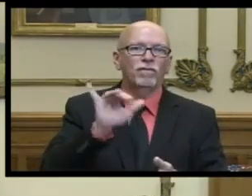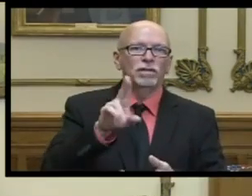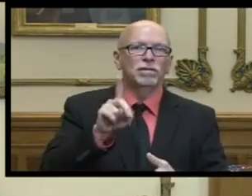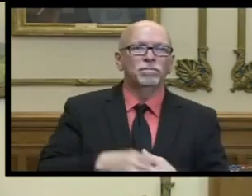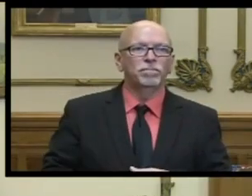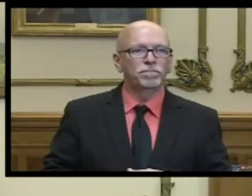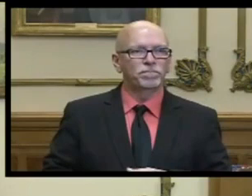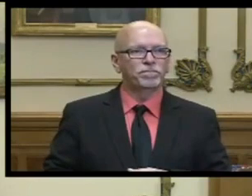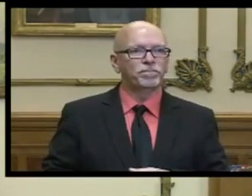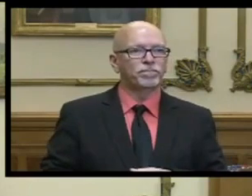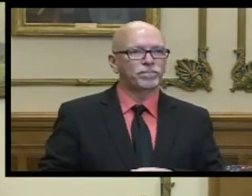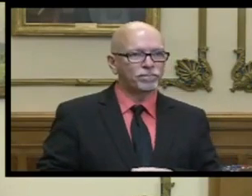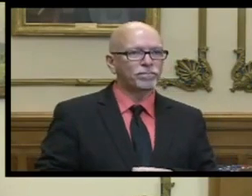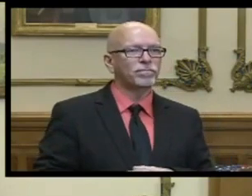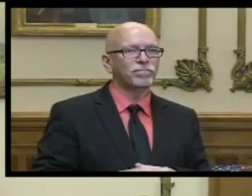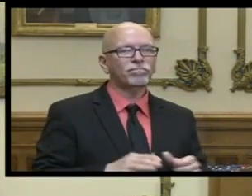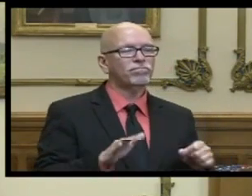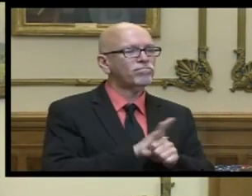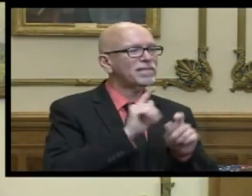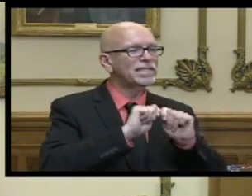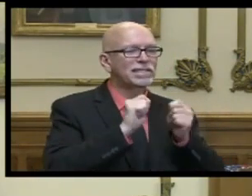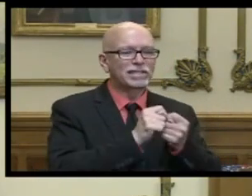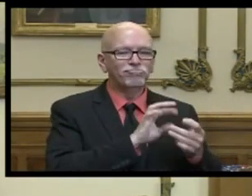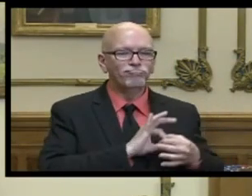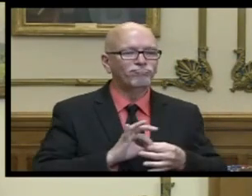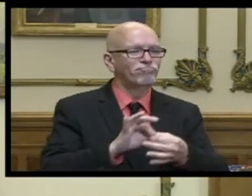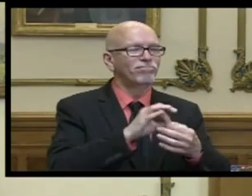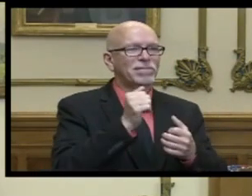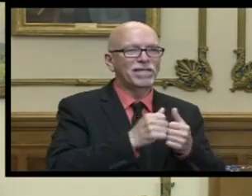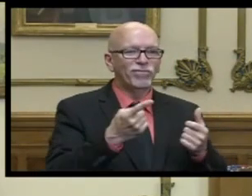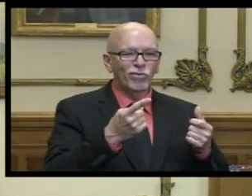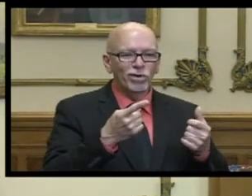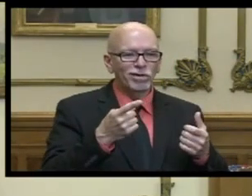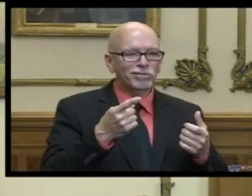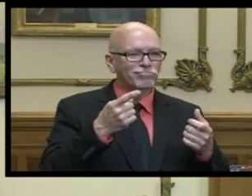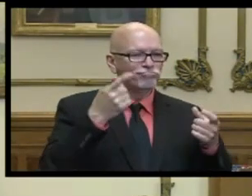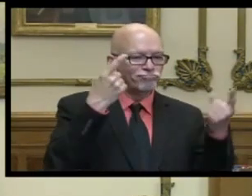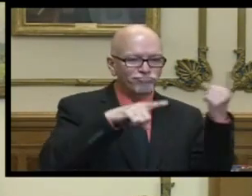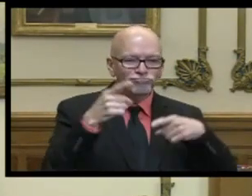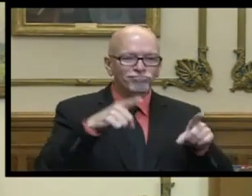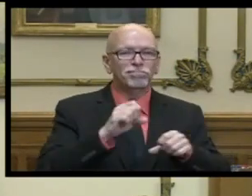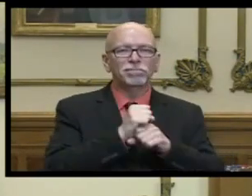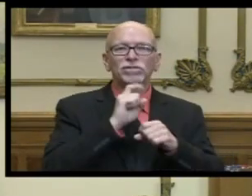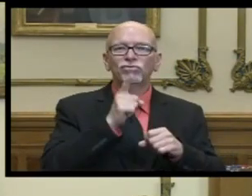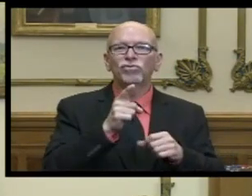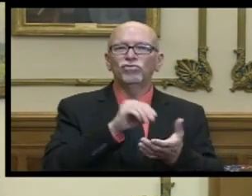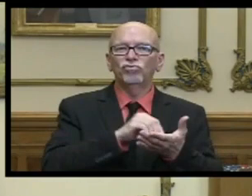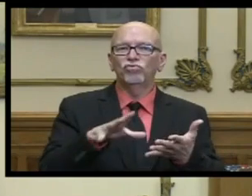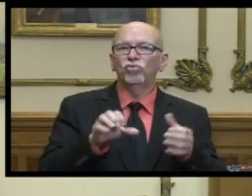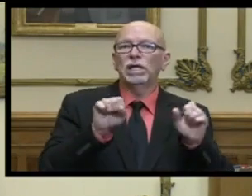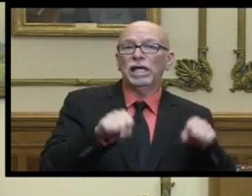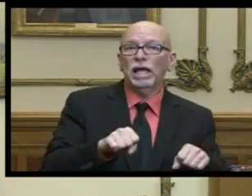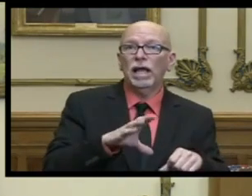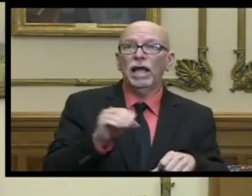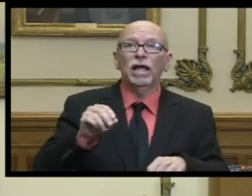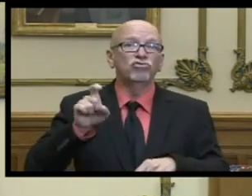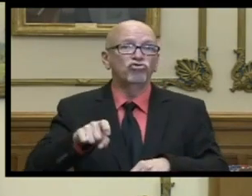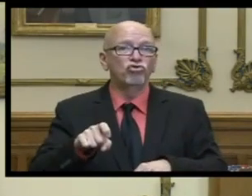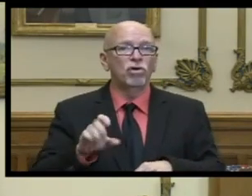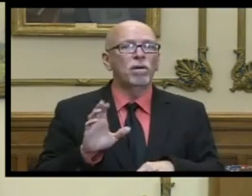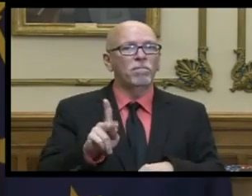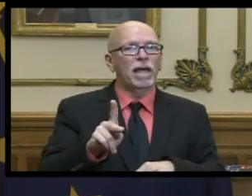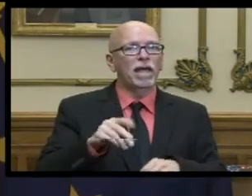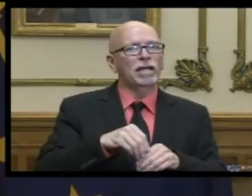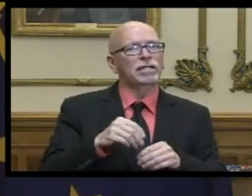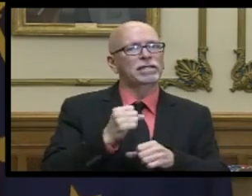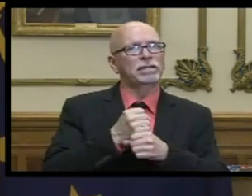yeah totally a team effort um everyone coming together to make sure that not only do we think students could but should be back